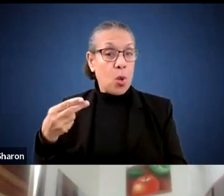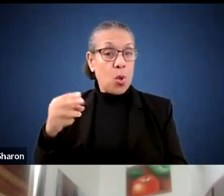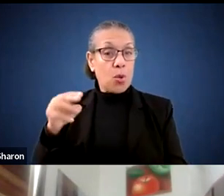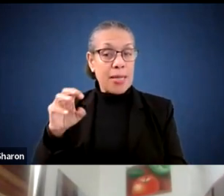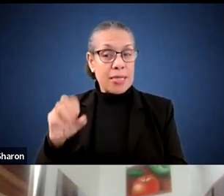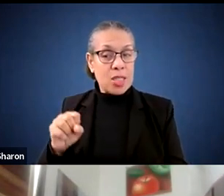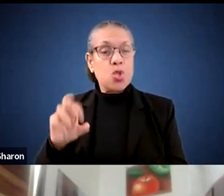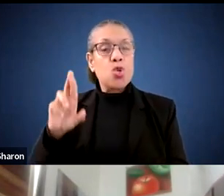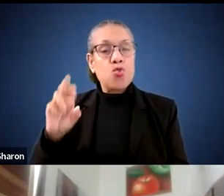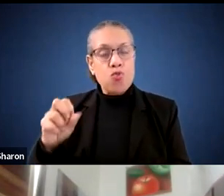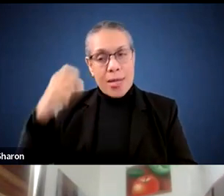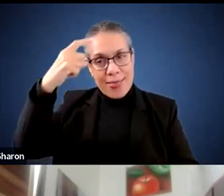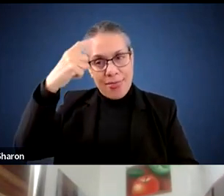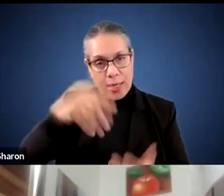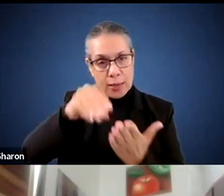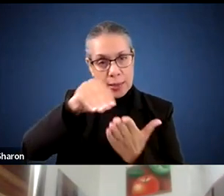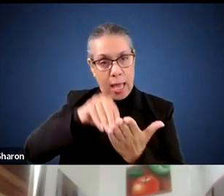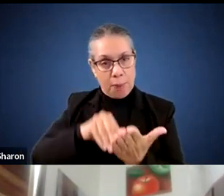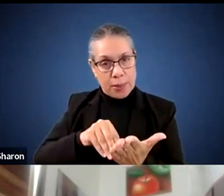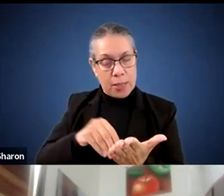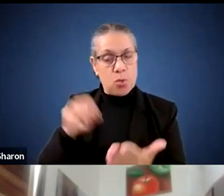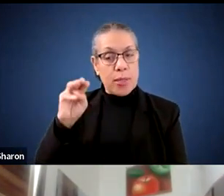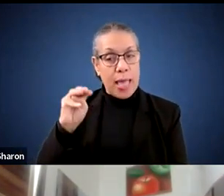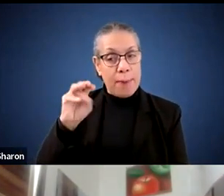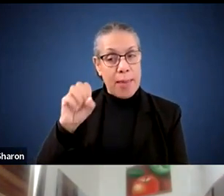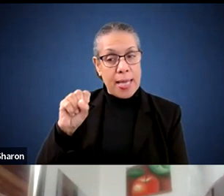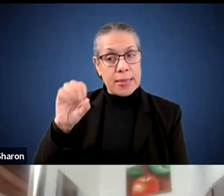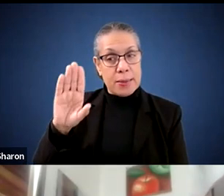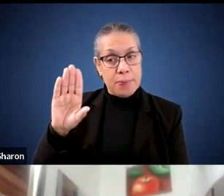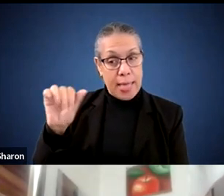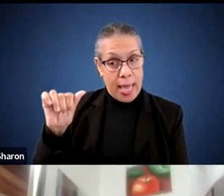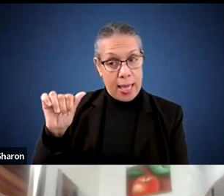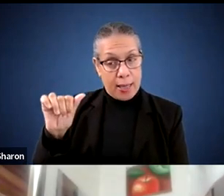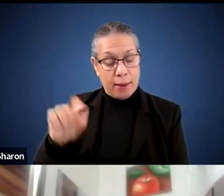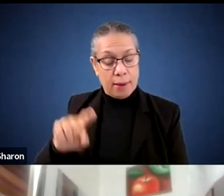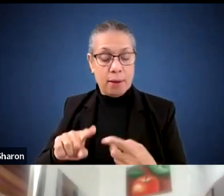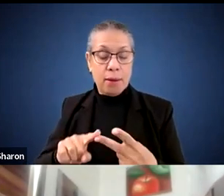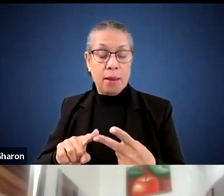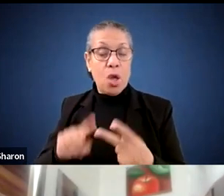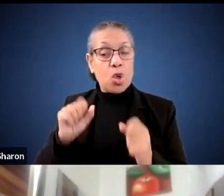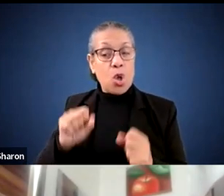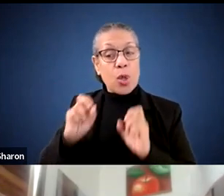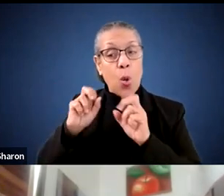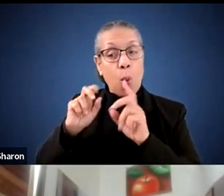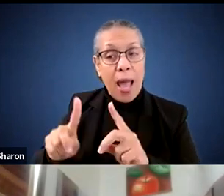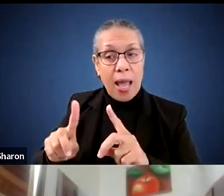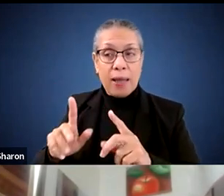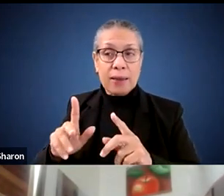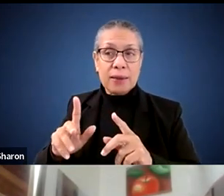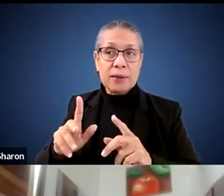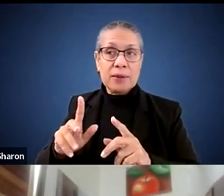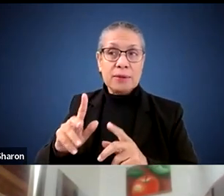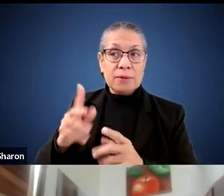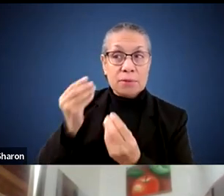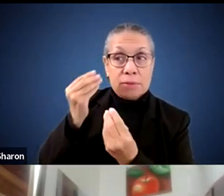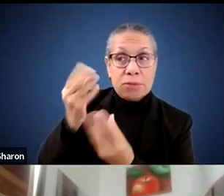how we did the application with MSBA? And could we go back to them, do some further education, revise